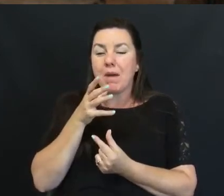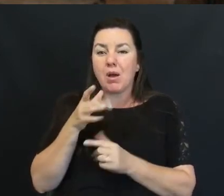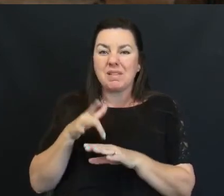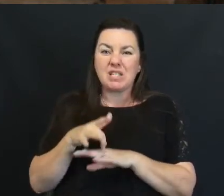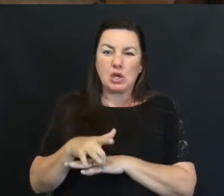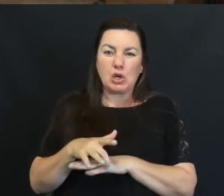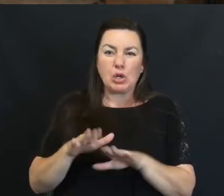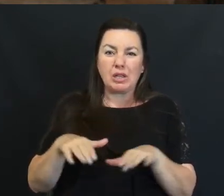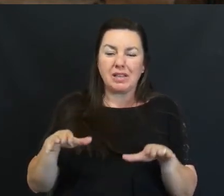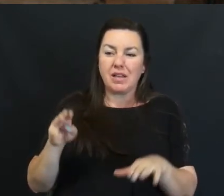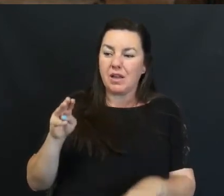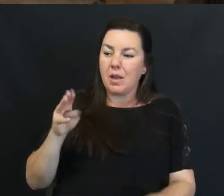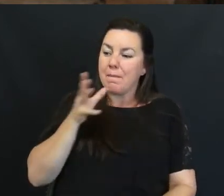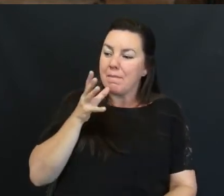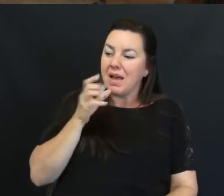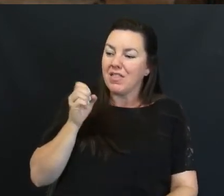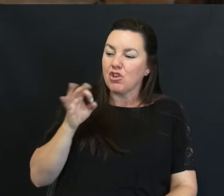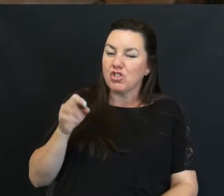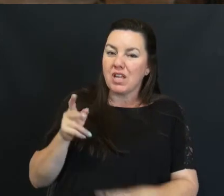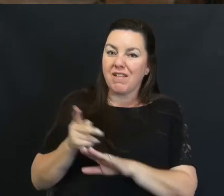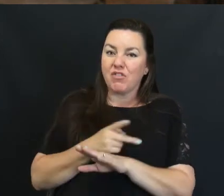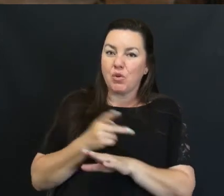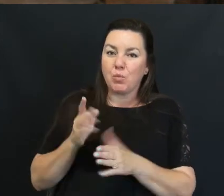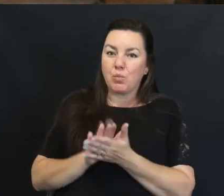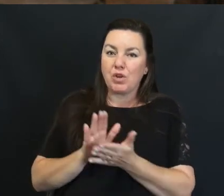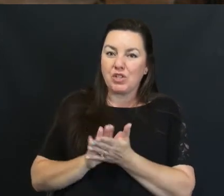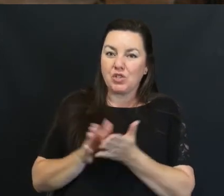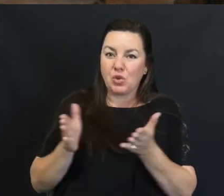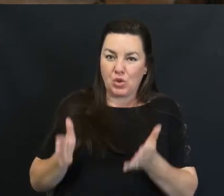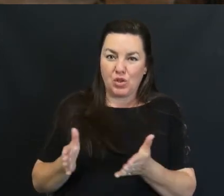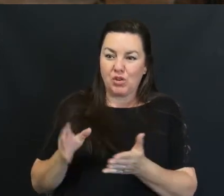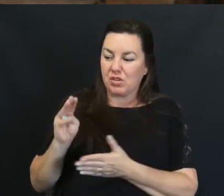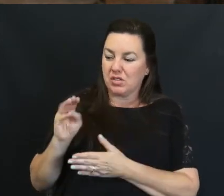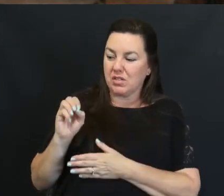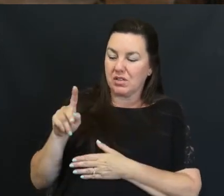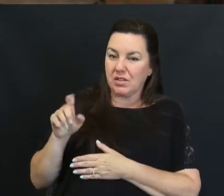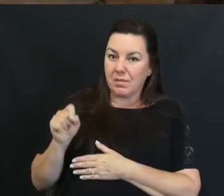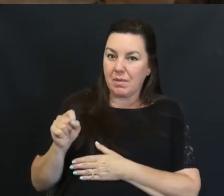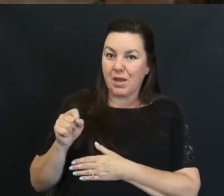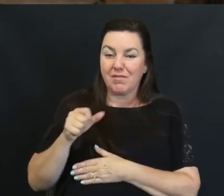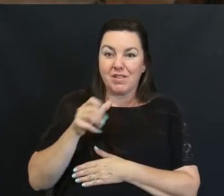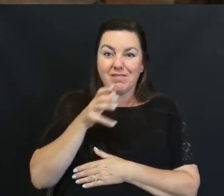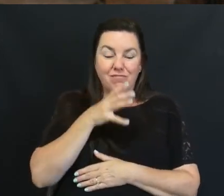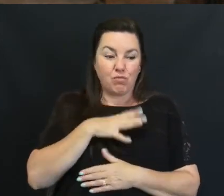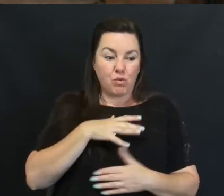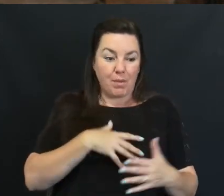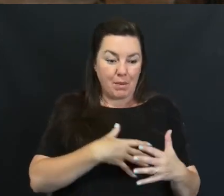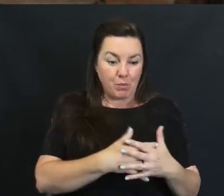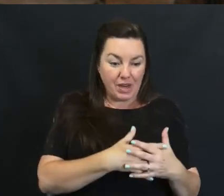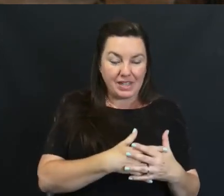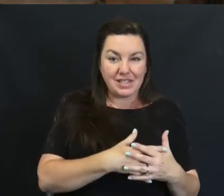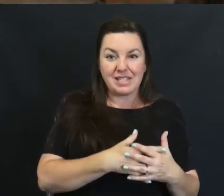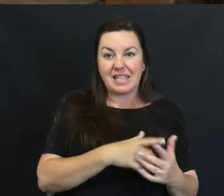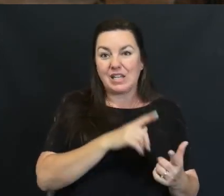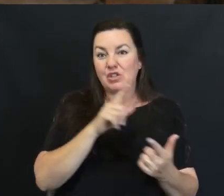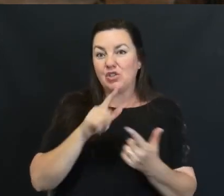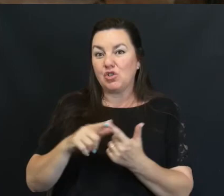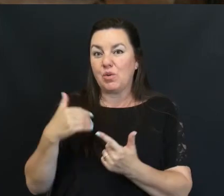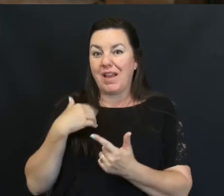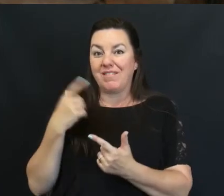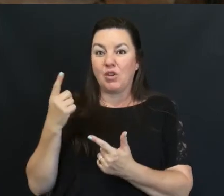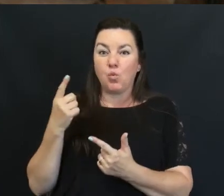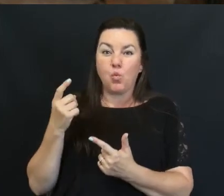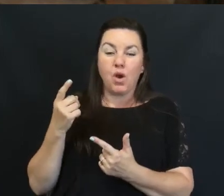Early Years It Stands For Mothers Of Preschoolers And It's For Women From Pregnancy To Having One Or More Kids Five Or